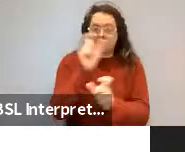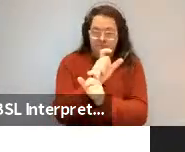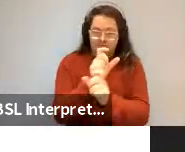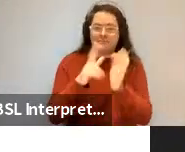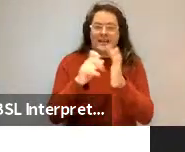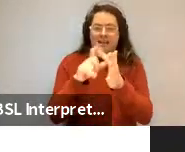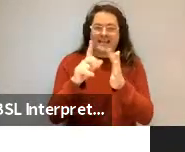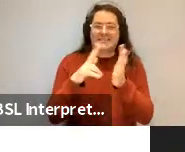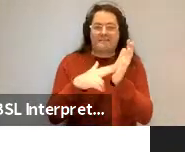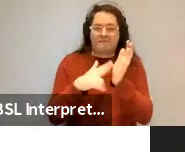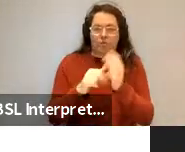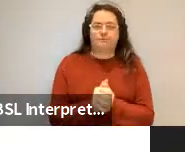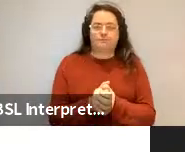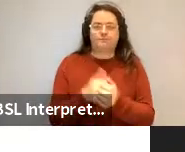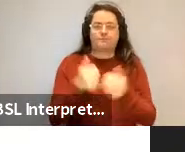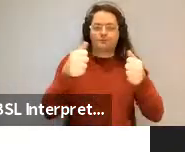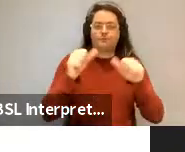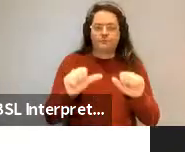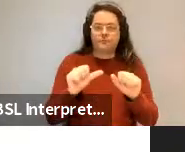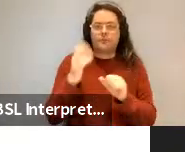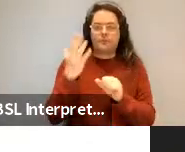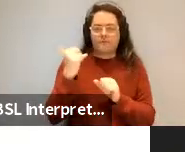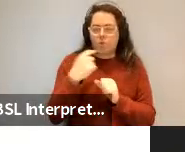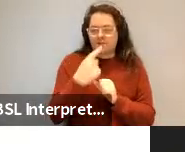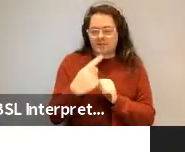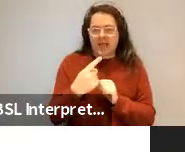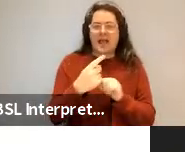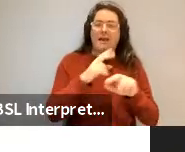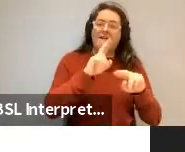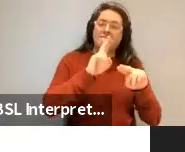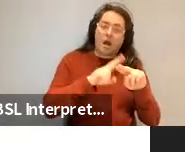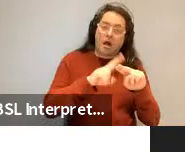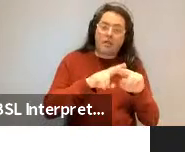We used to say, we used to say father and mother.